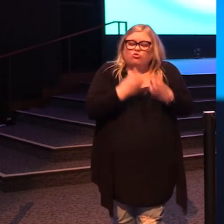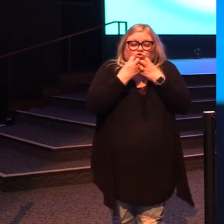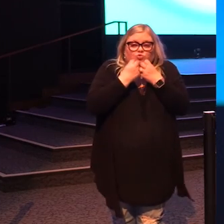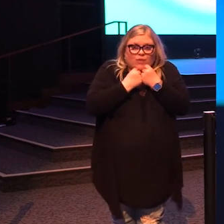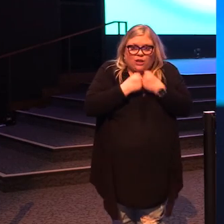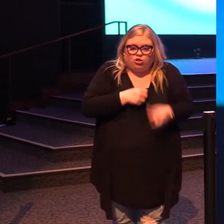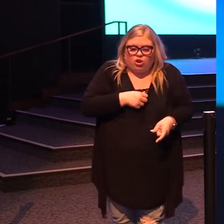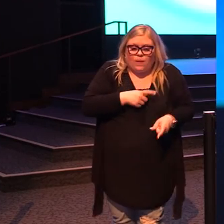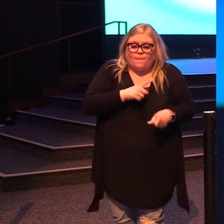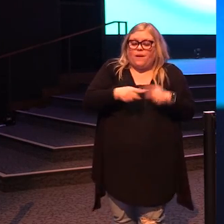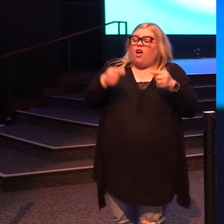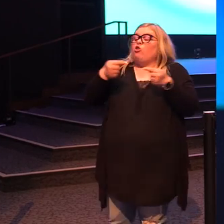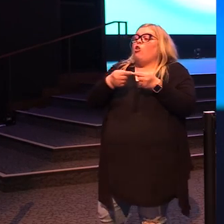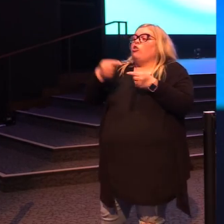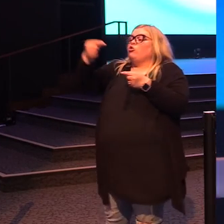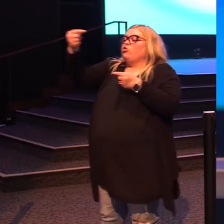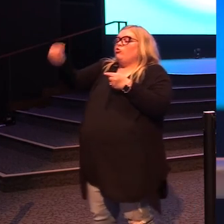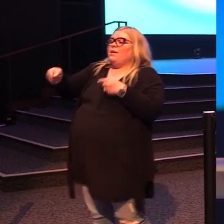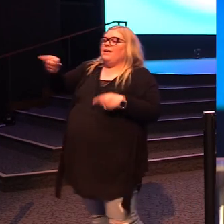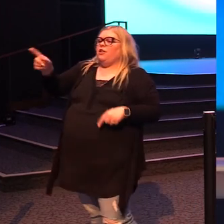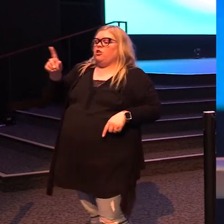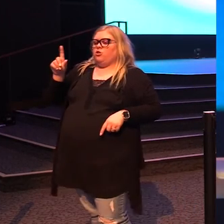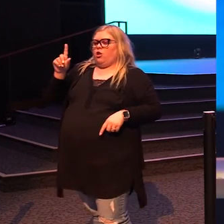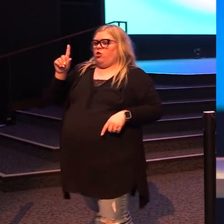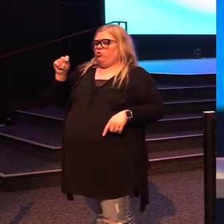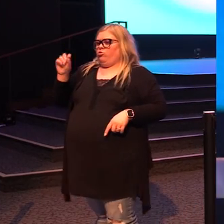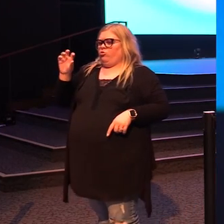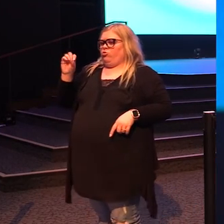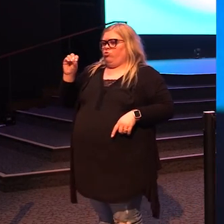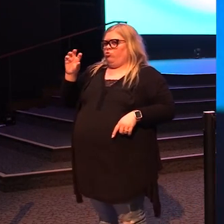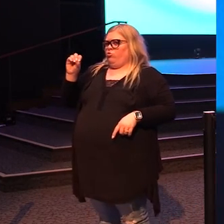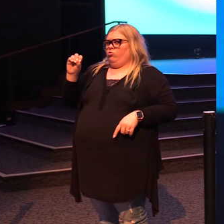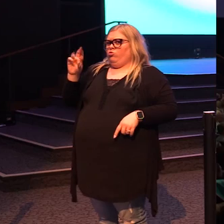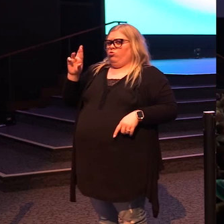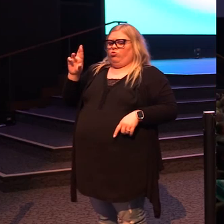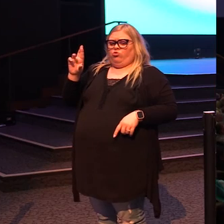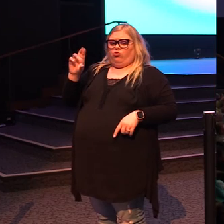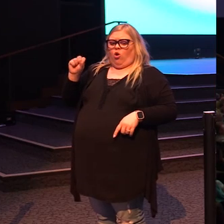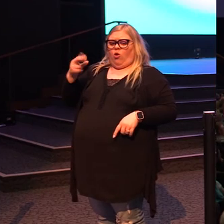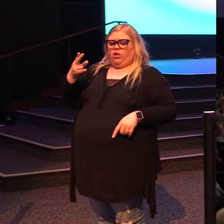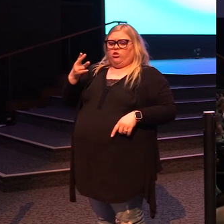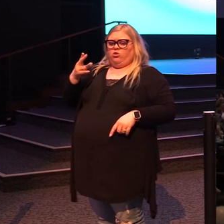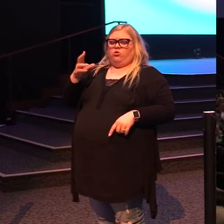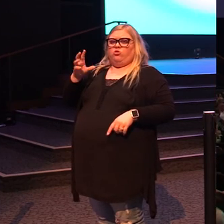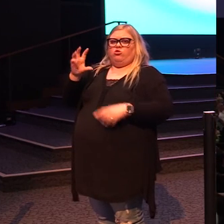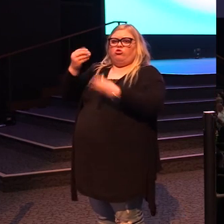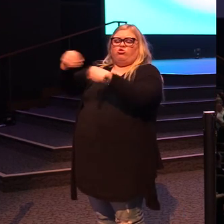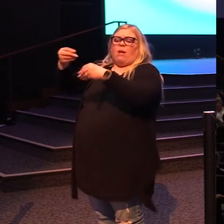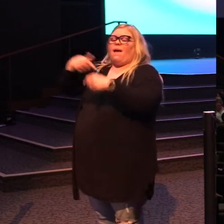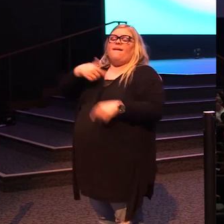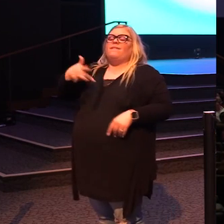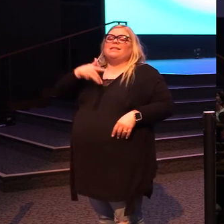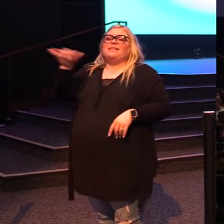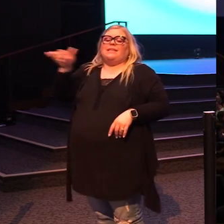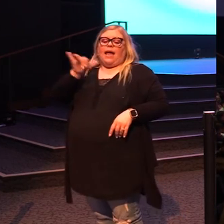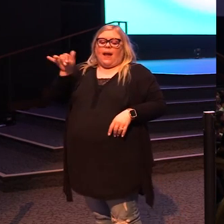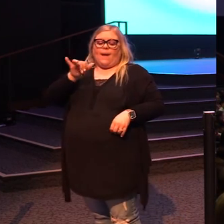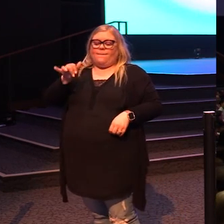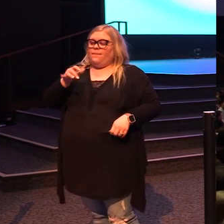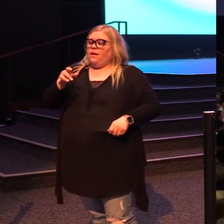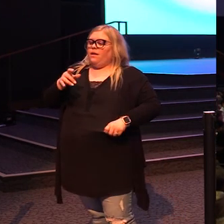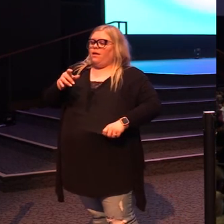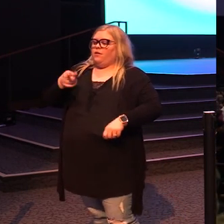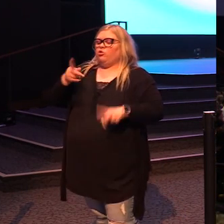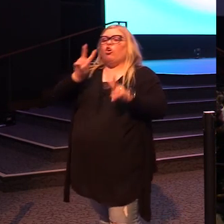But right across the street, there is the tourist shop. And I feel like it's the same in our walk with God. It's like there's this draw